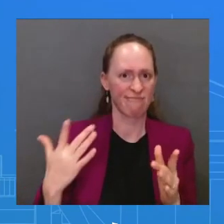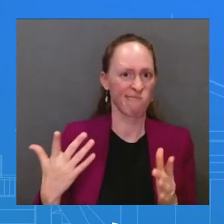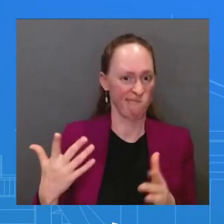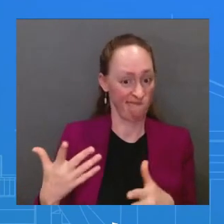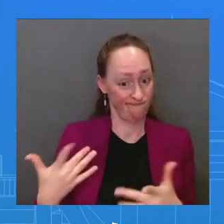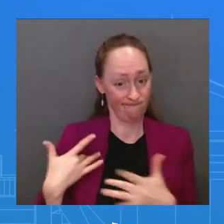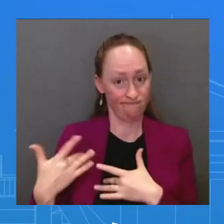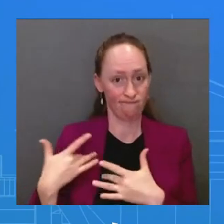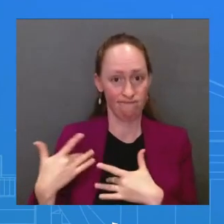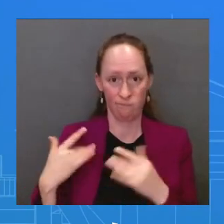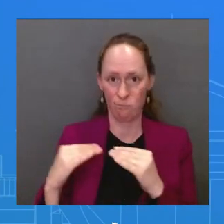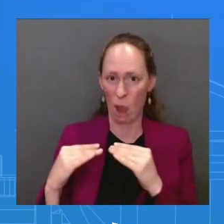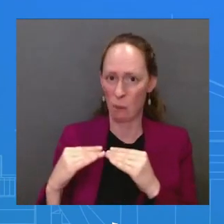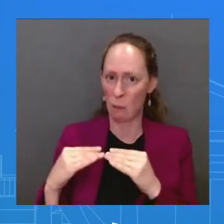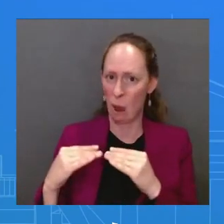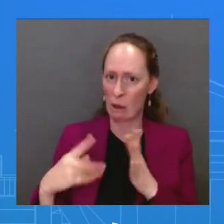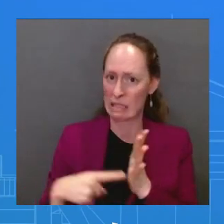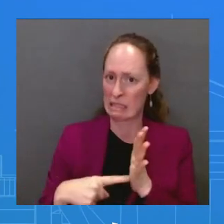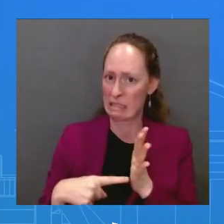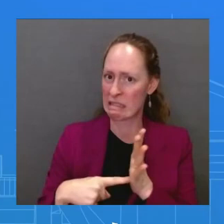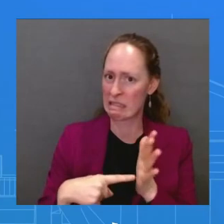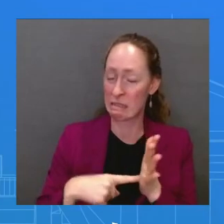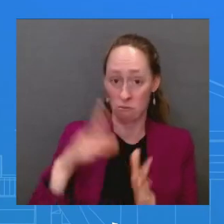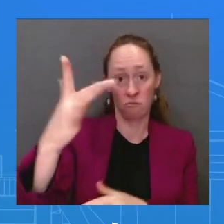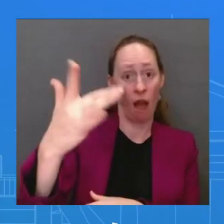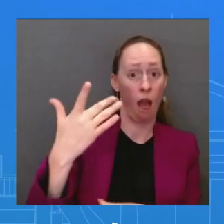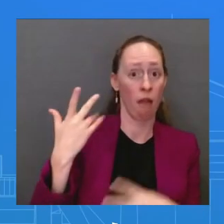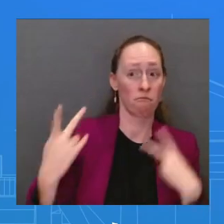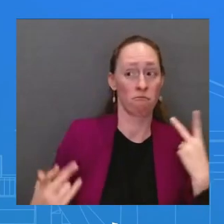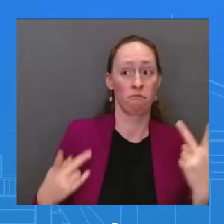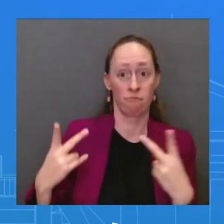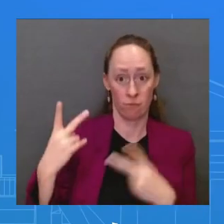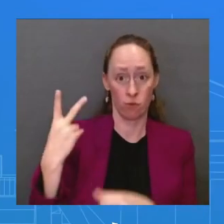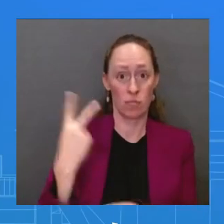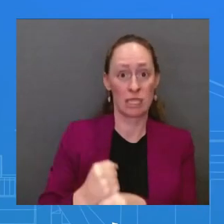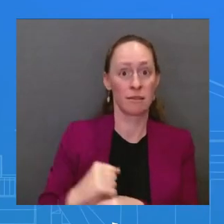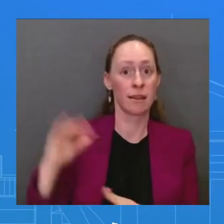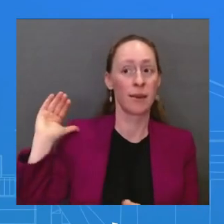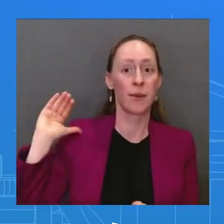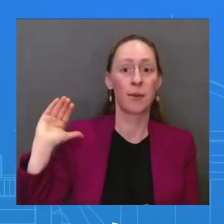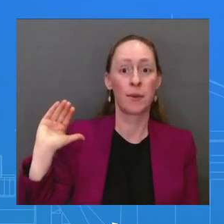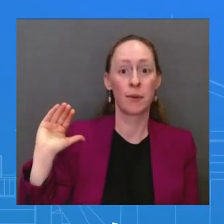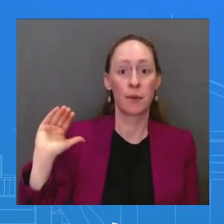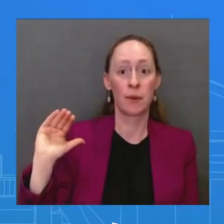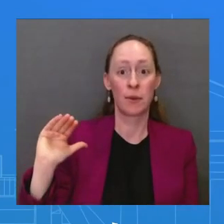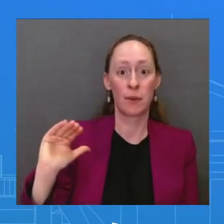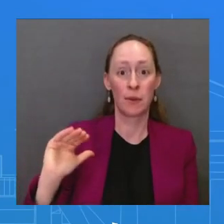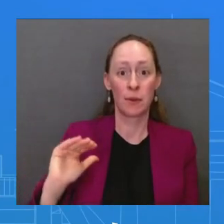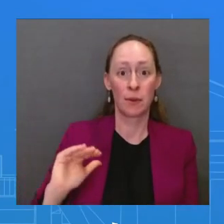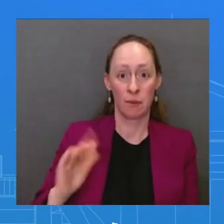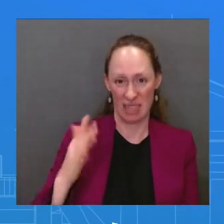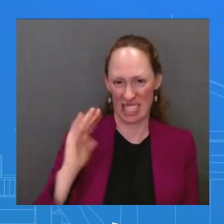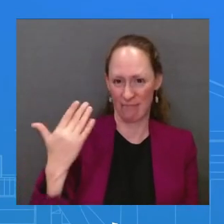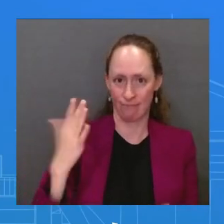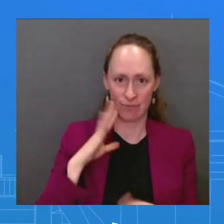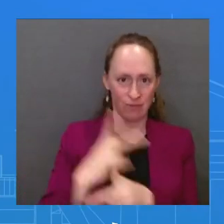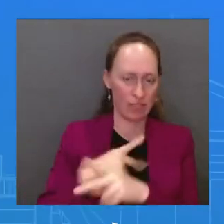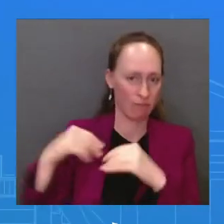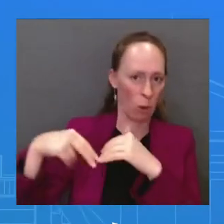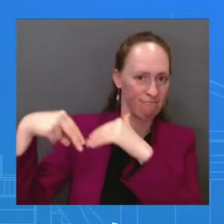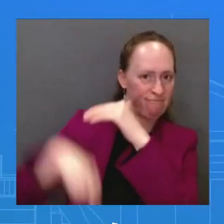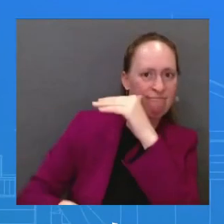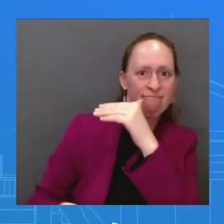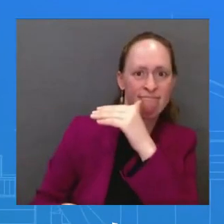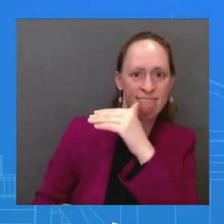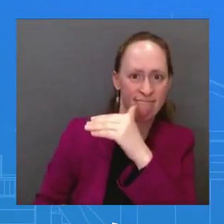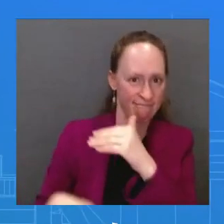year. What's President Biden's response to that, and what are his – what's his assessment of the reasons that the federal deficit is increasing? MS. So a couple of things, and